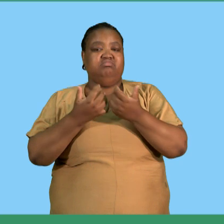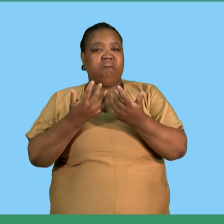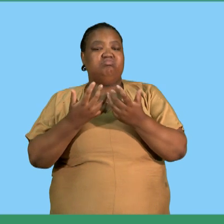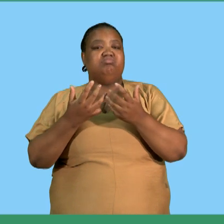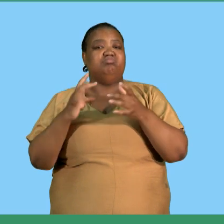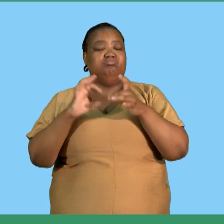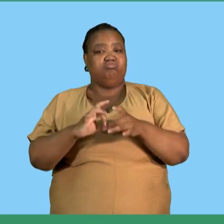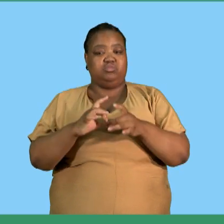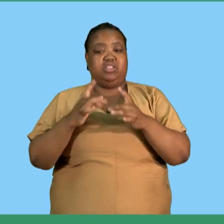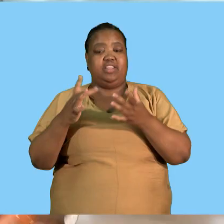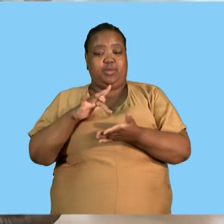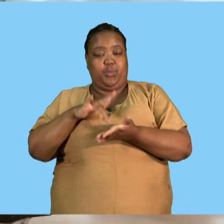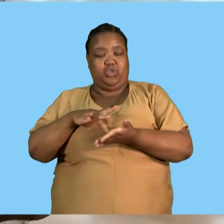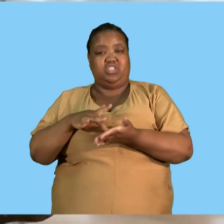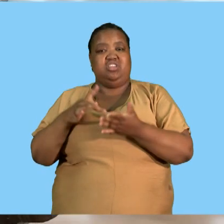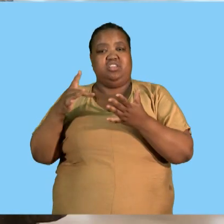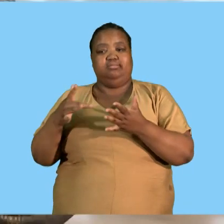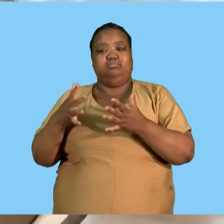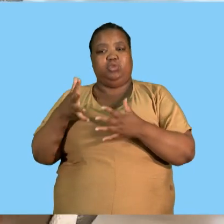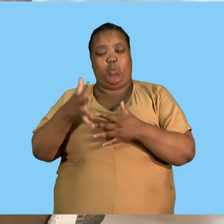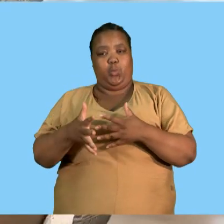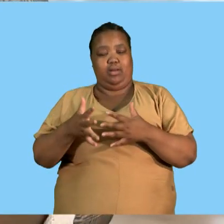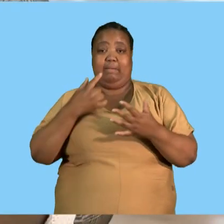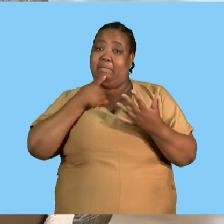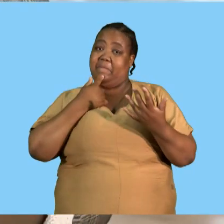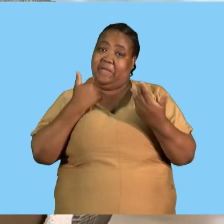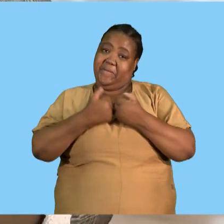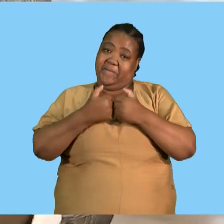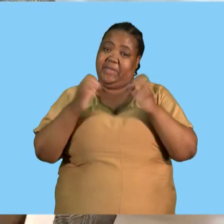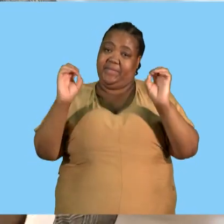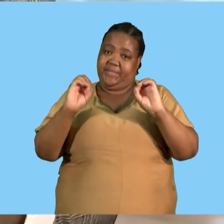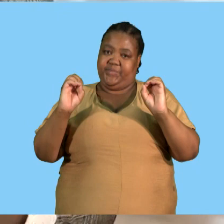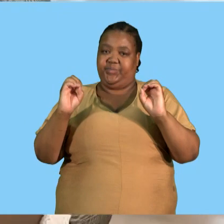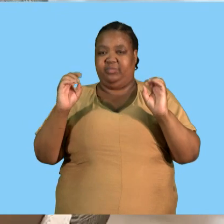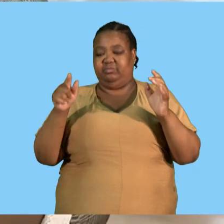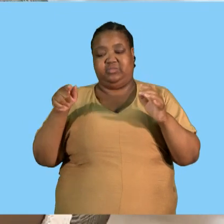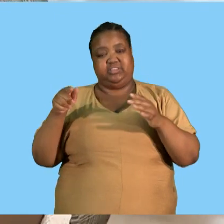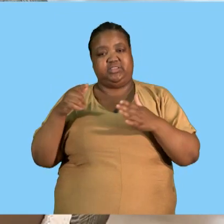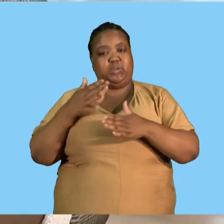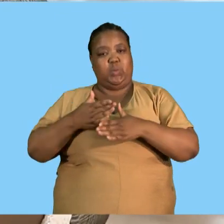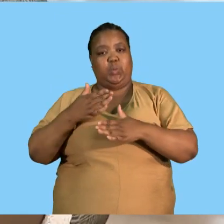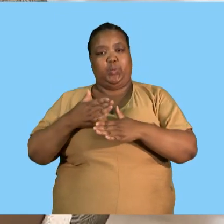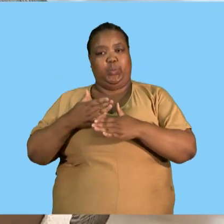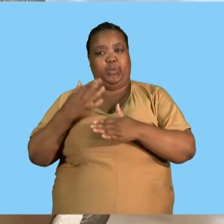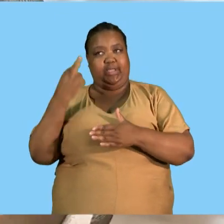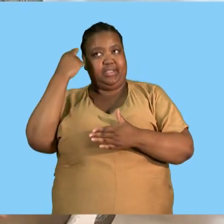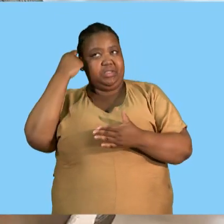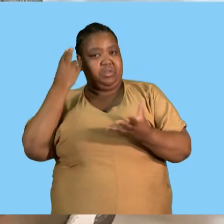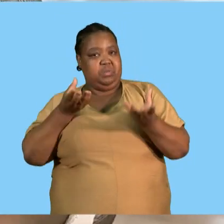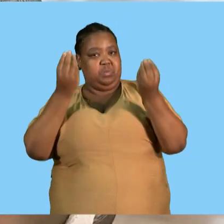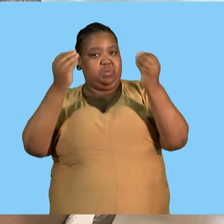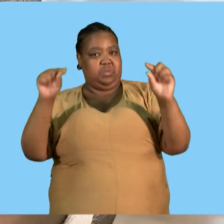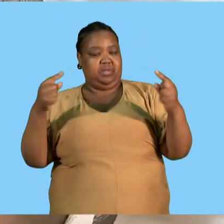if you're not going to have a relationship with me forget about the new position so that is unprofessional